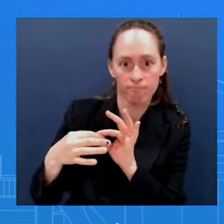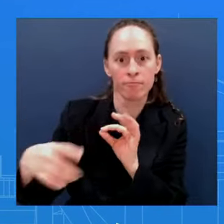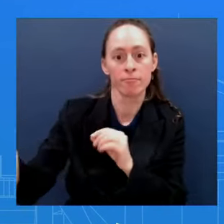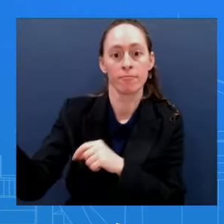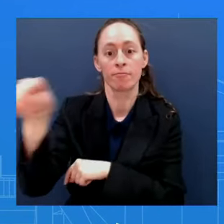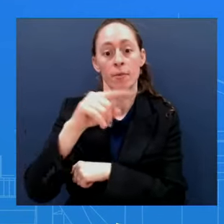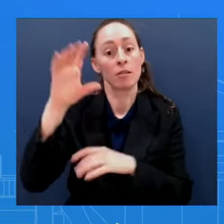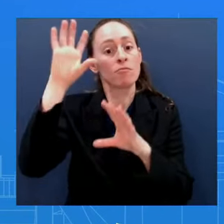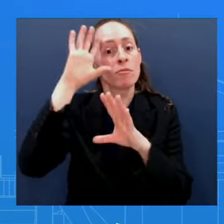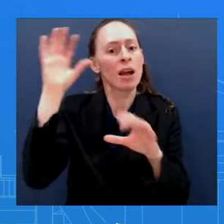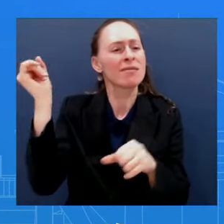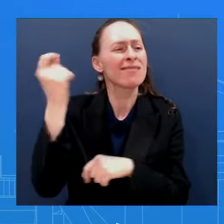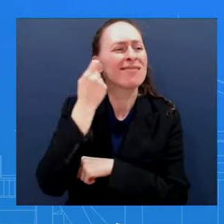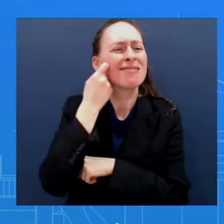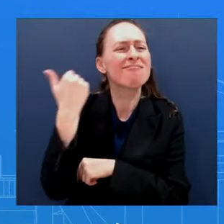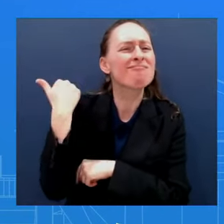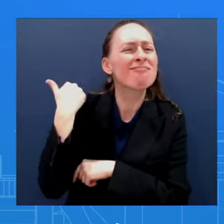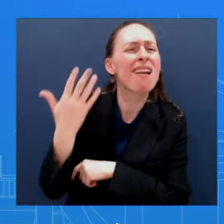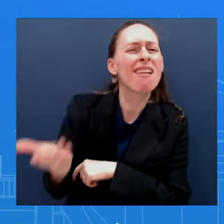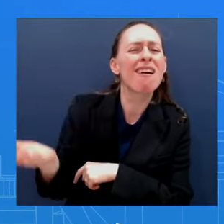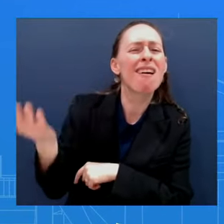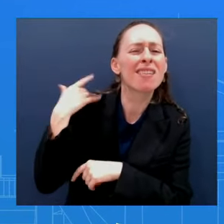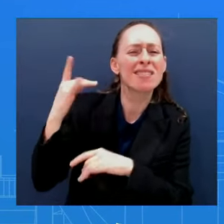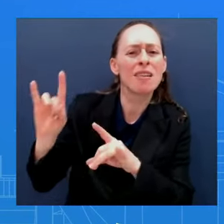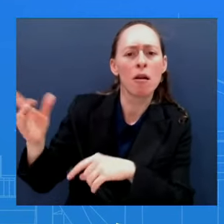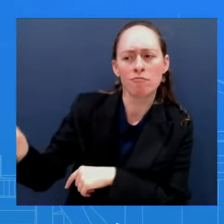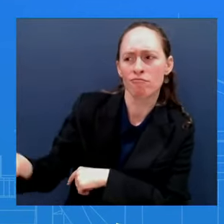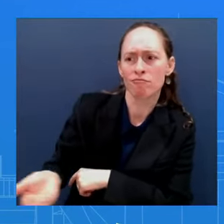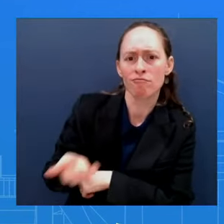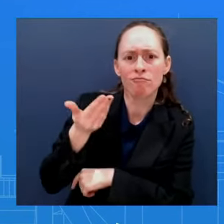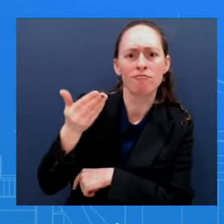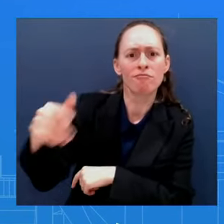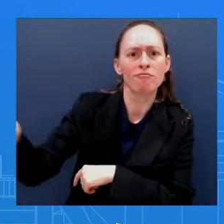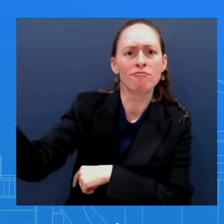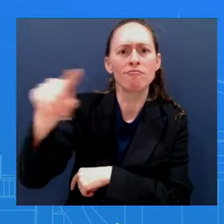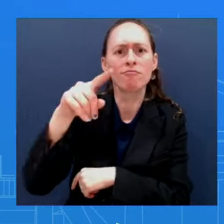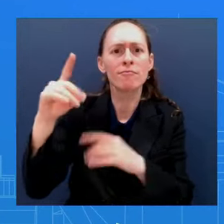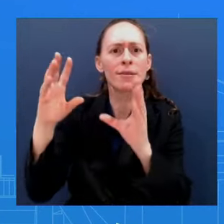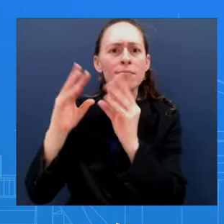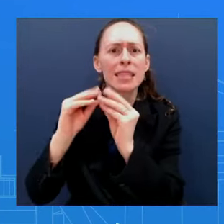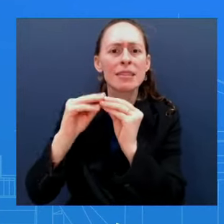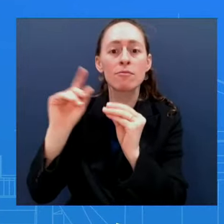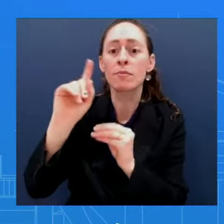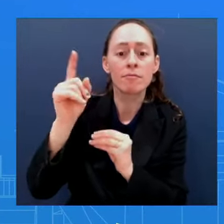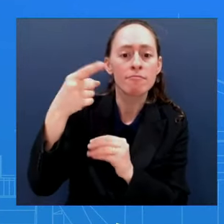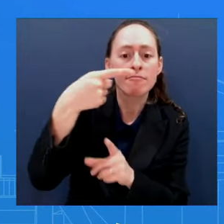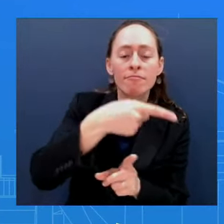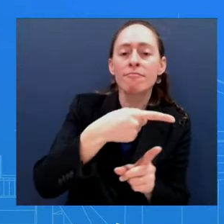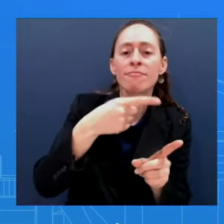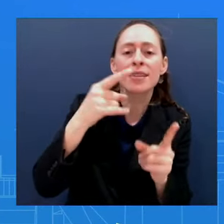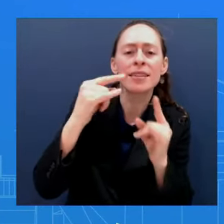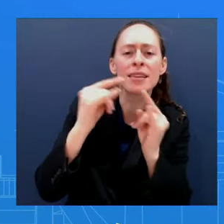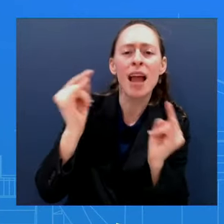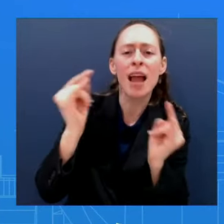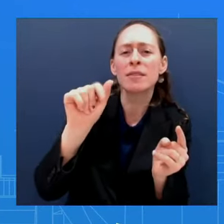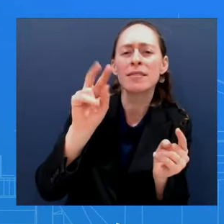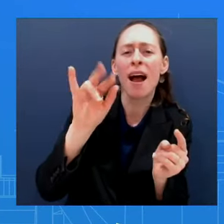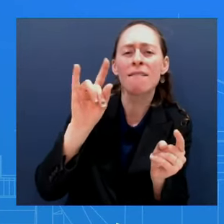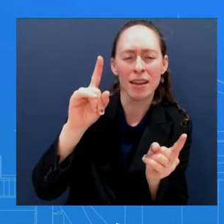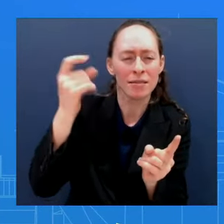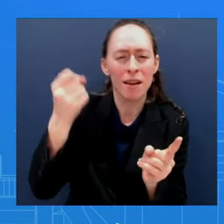significant developments in terms of our bilateral relationship with each country, each ally But improved opportunities to get